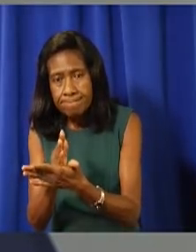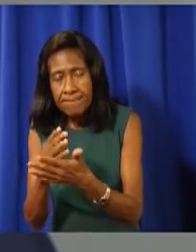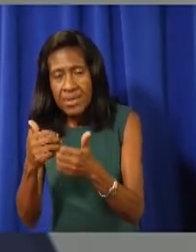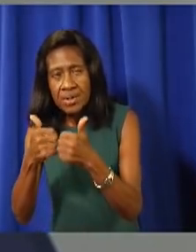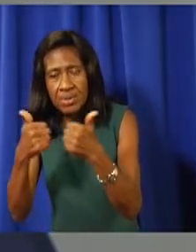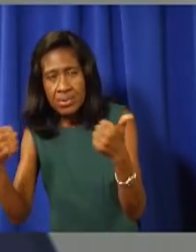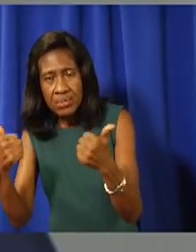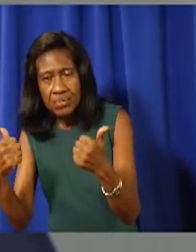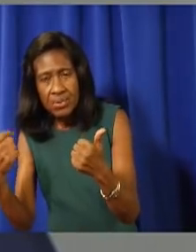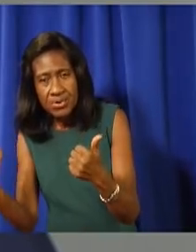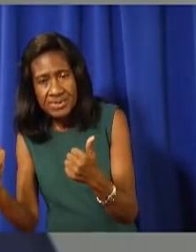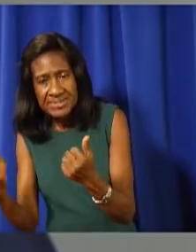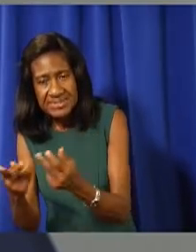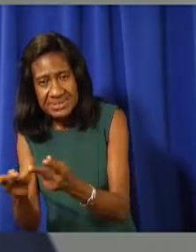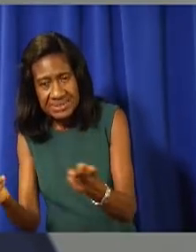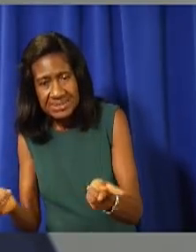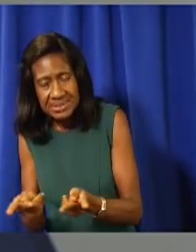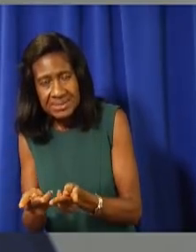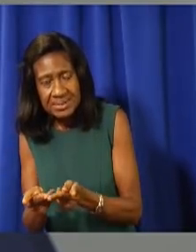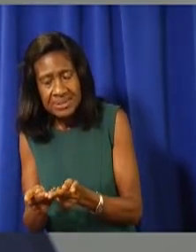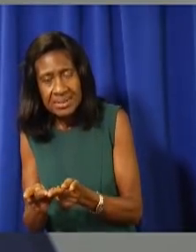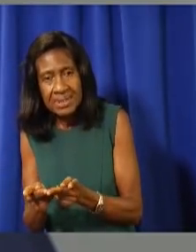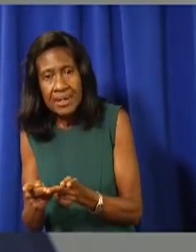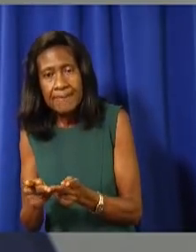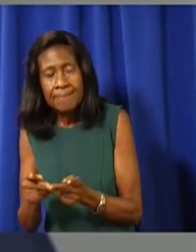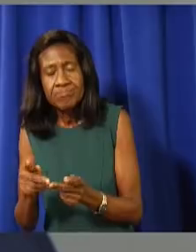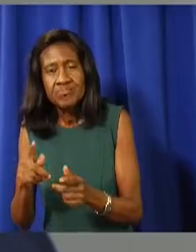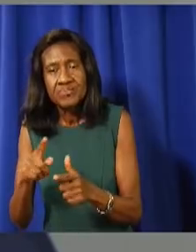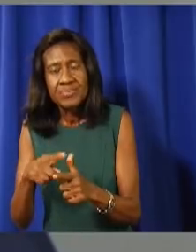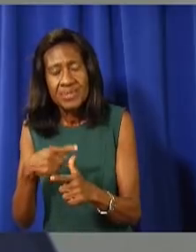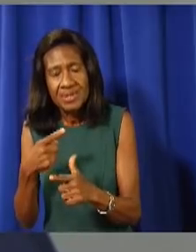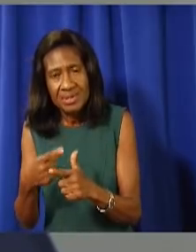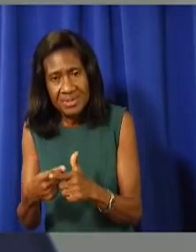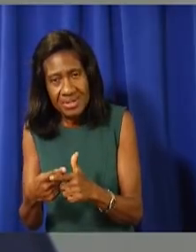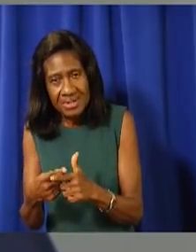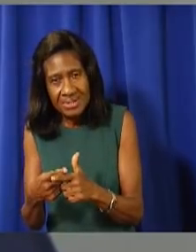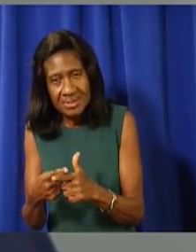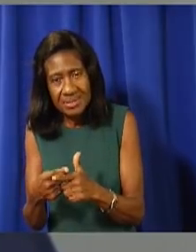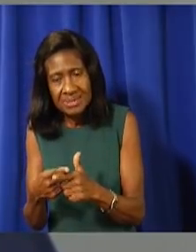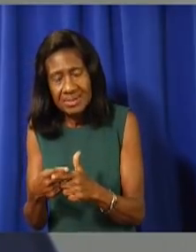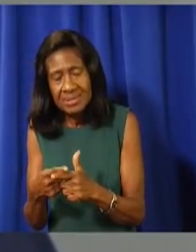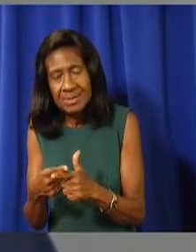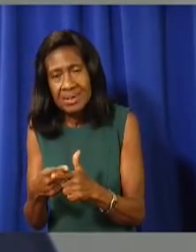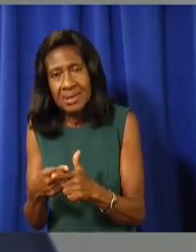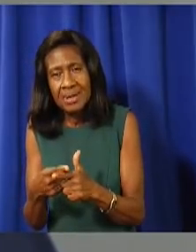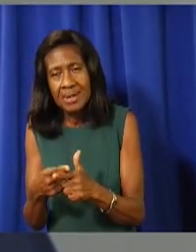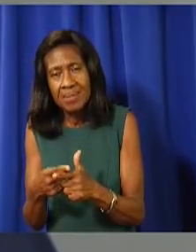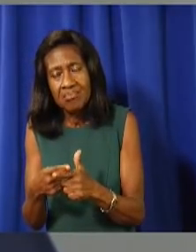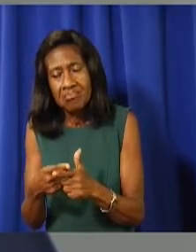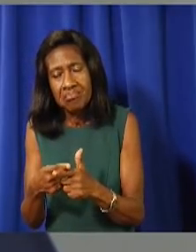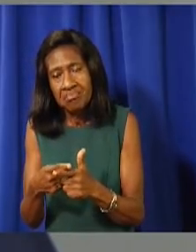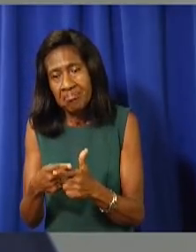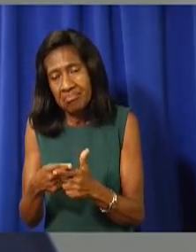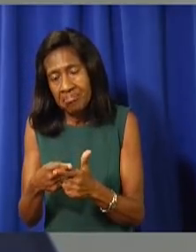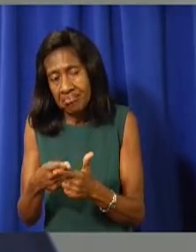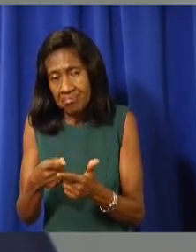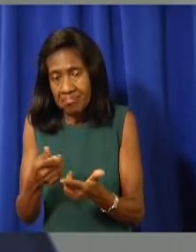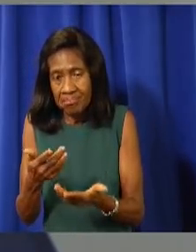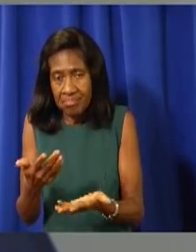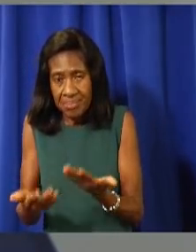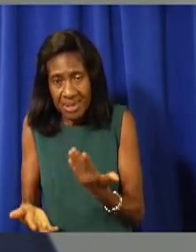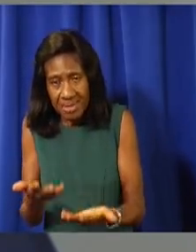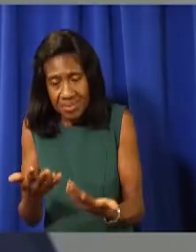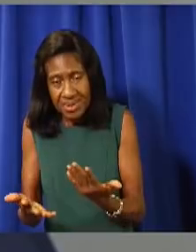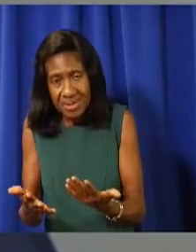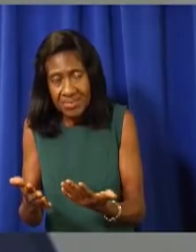many of those flights may reduce as well because the supply and demand is not there. And that's what the premier was speaking about, preparing for that eventuality because that